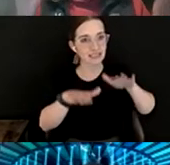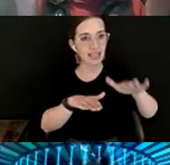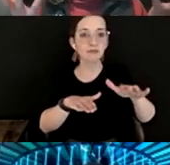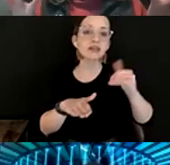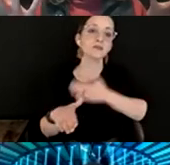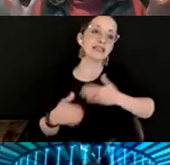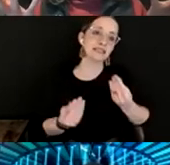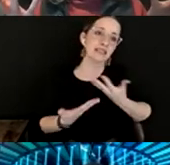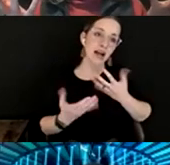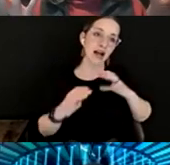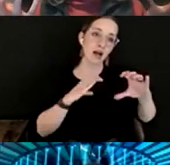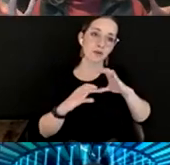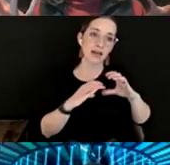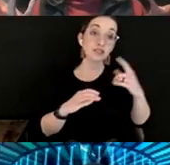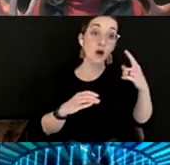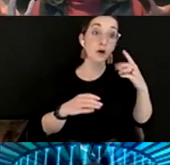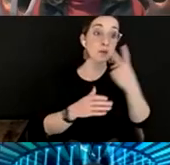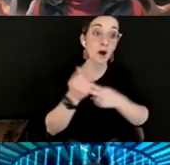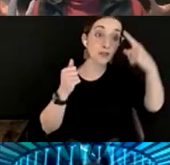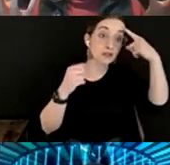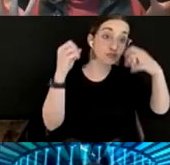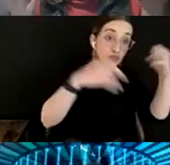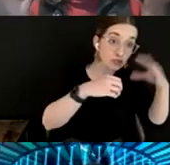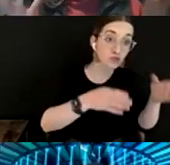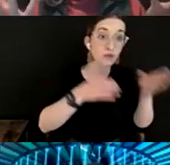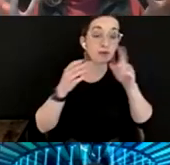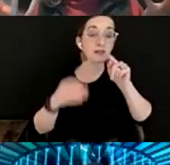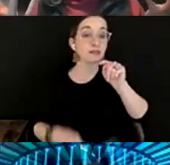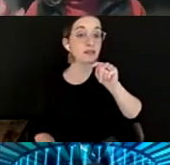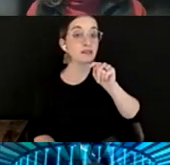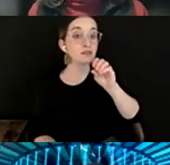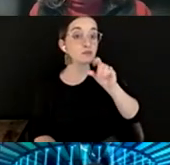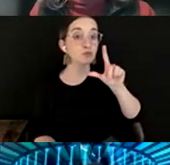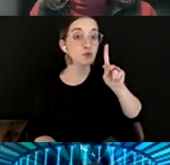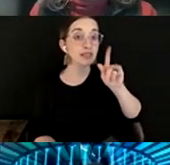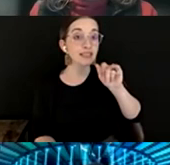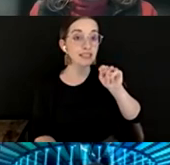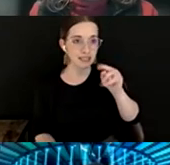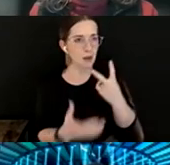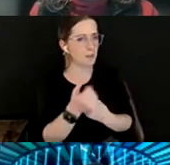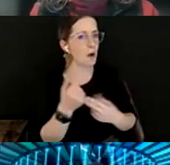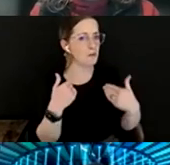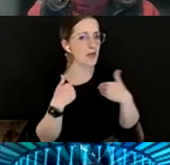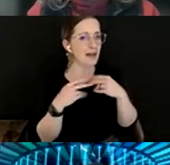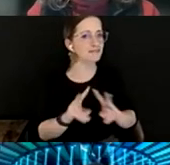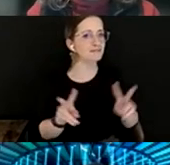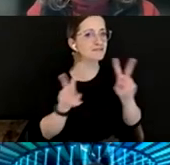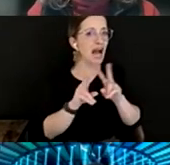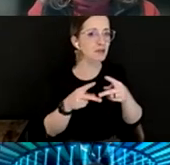both brainstorming and the the toolkits have a valuable, a valuable place in this big conversation going forward.